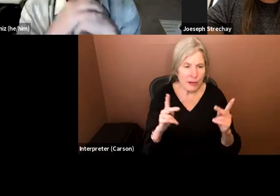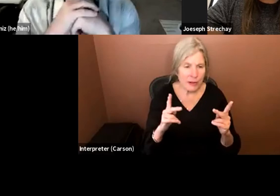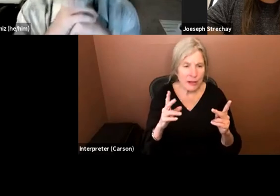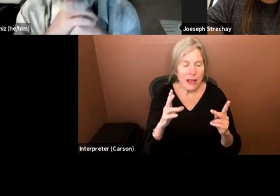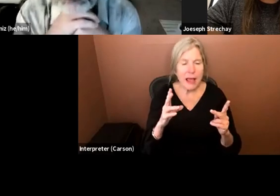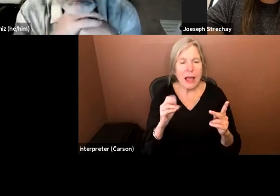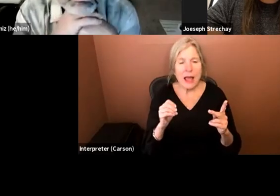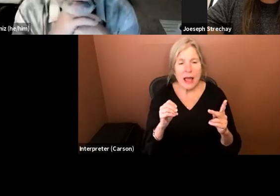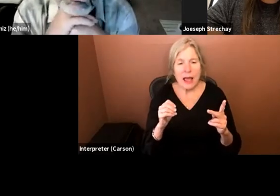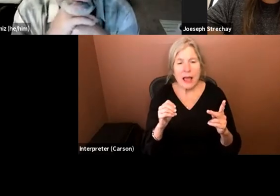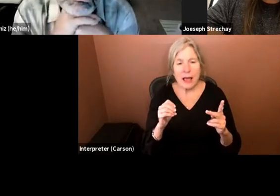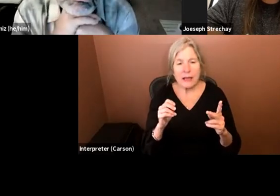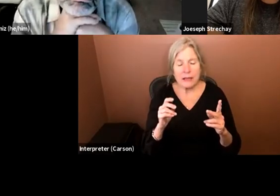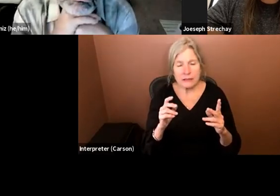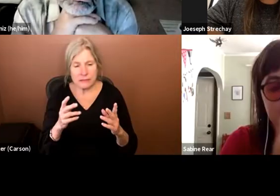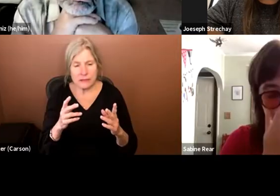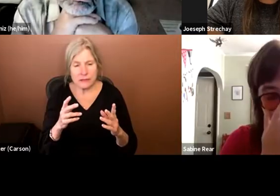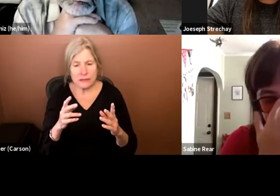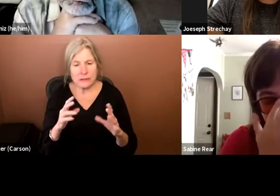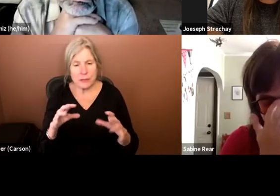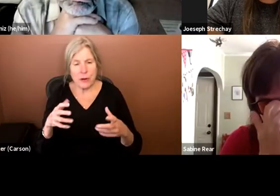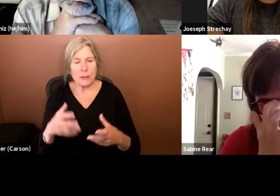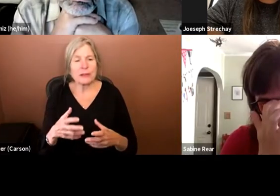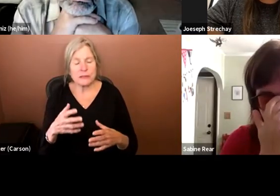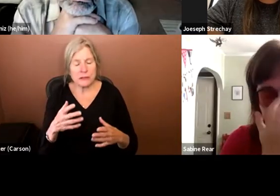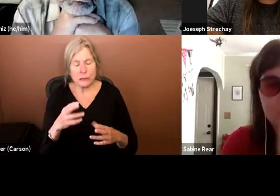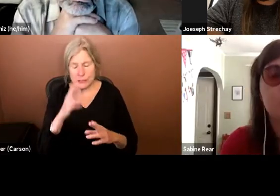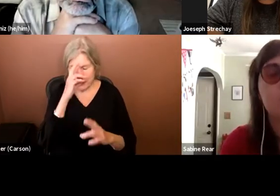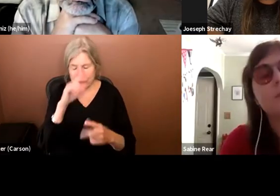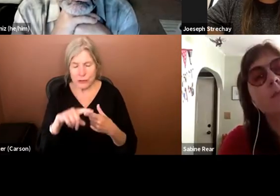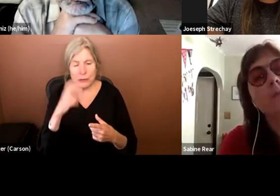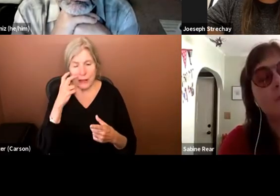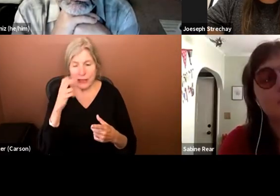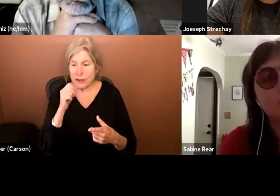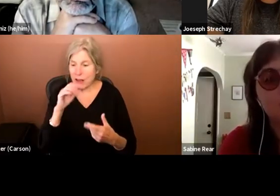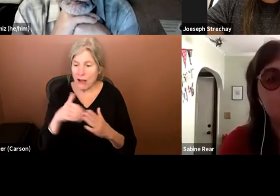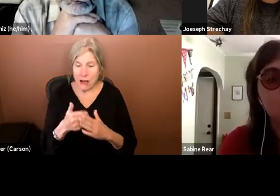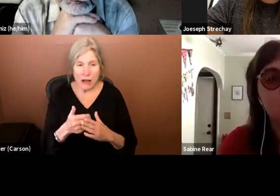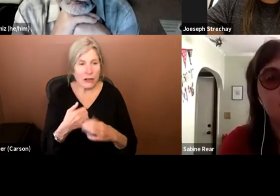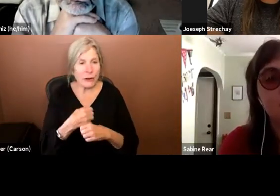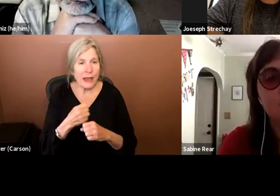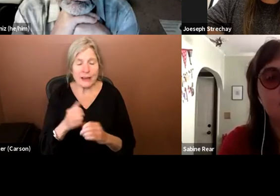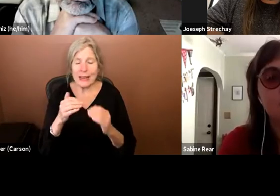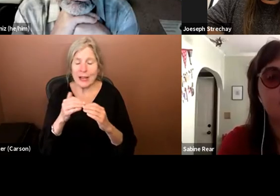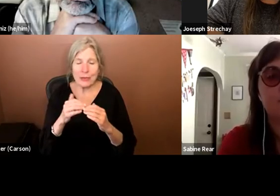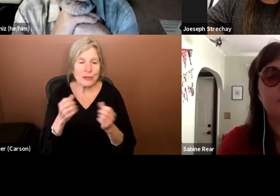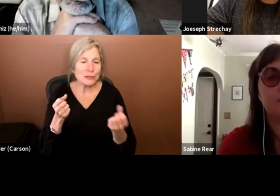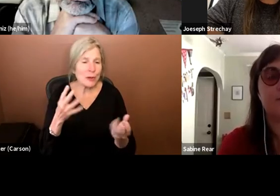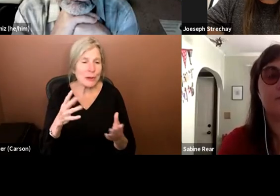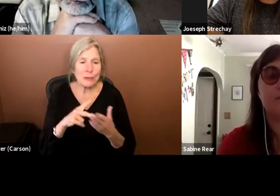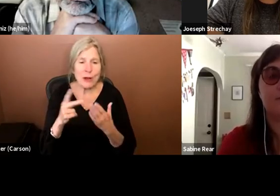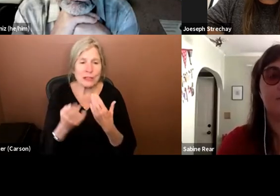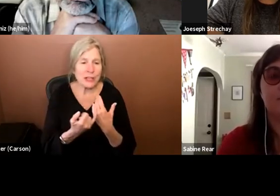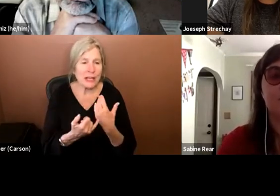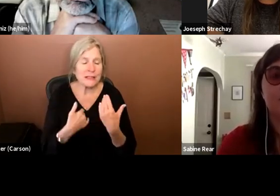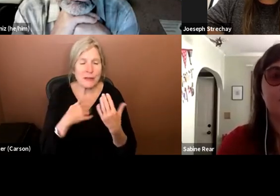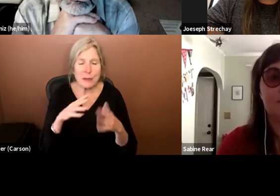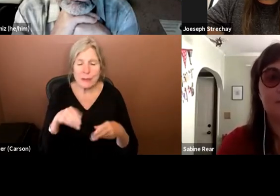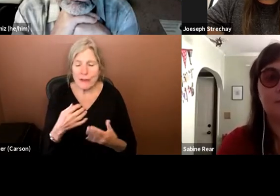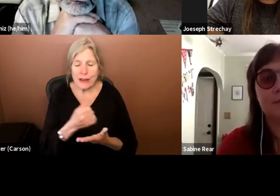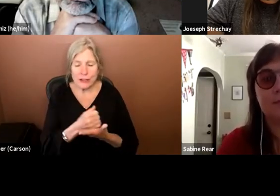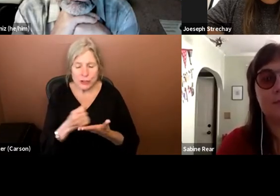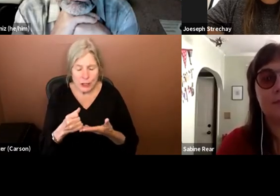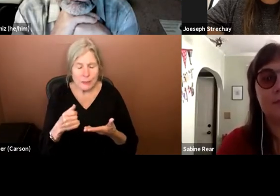the properties are respectful to blindness and, you know, they're not all created equal. There are so many projects that I've been provided scripts